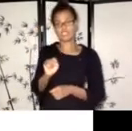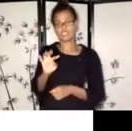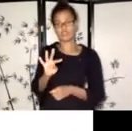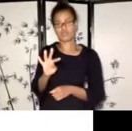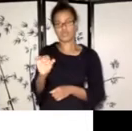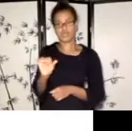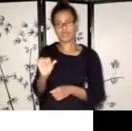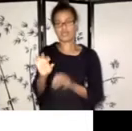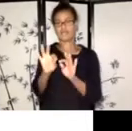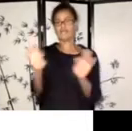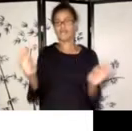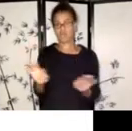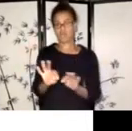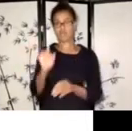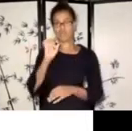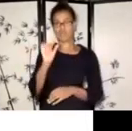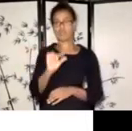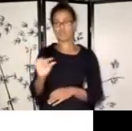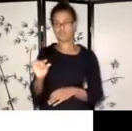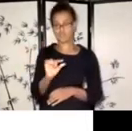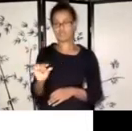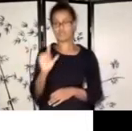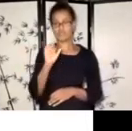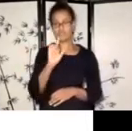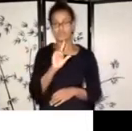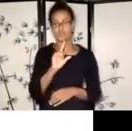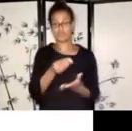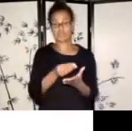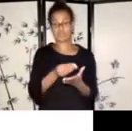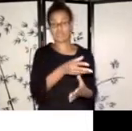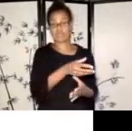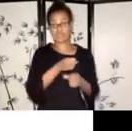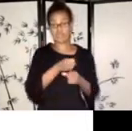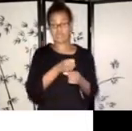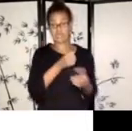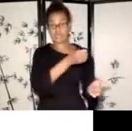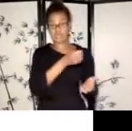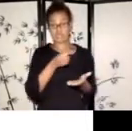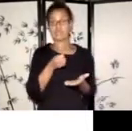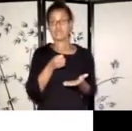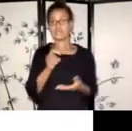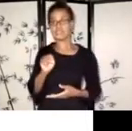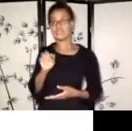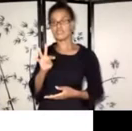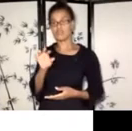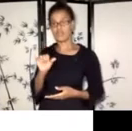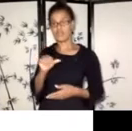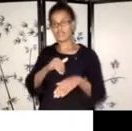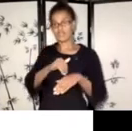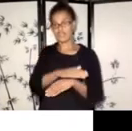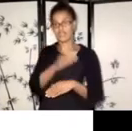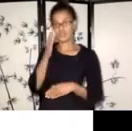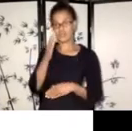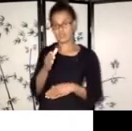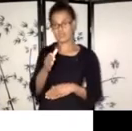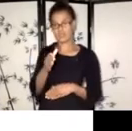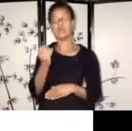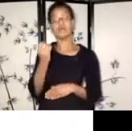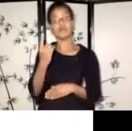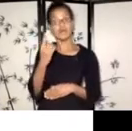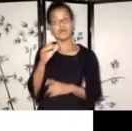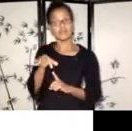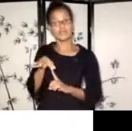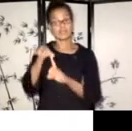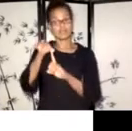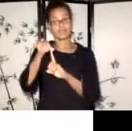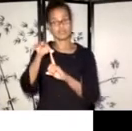um, uh, for receiving this grant too. Um, the only instance where you don't actually is, um, I think